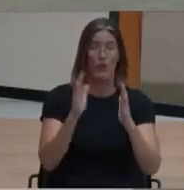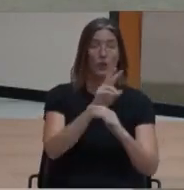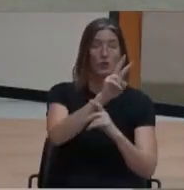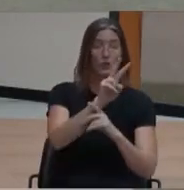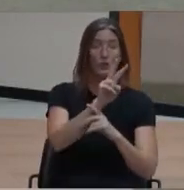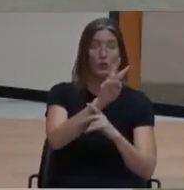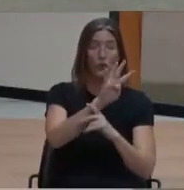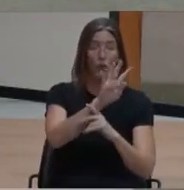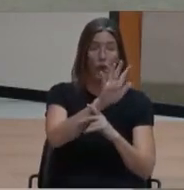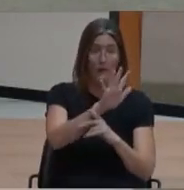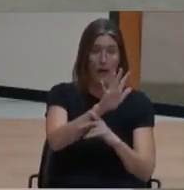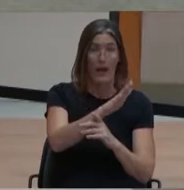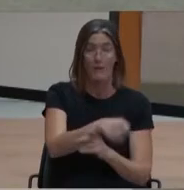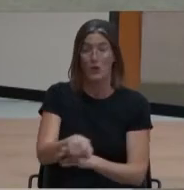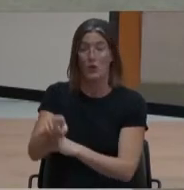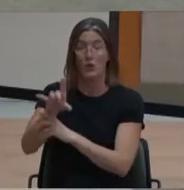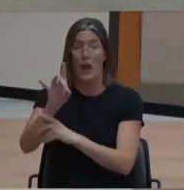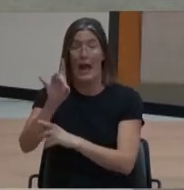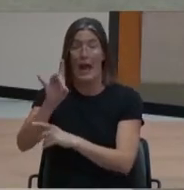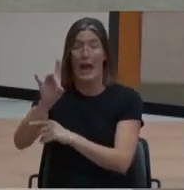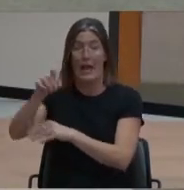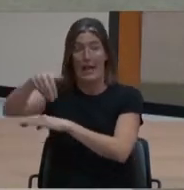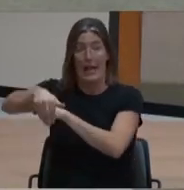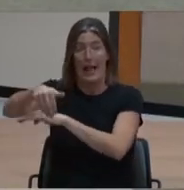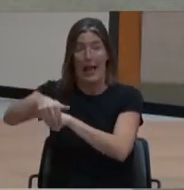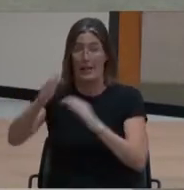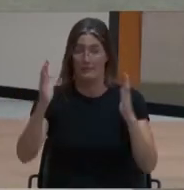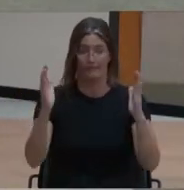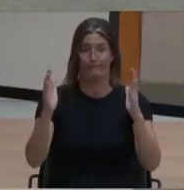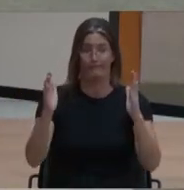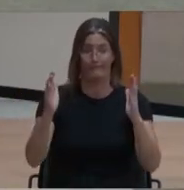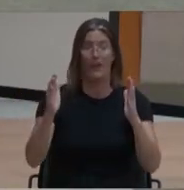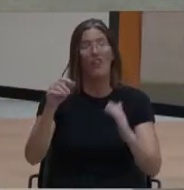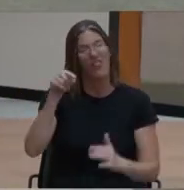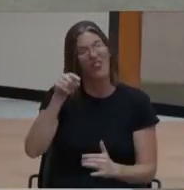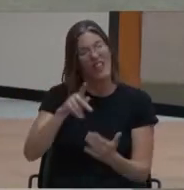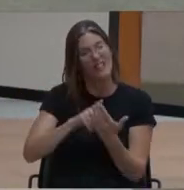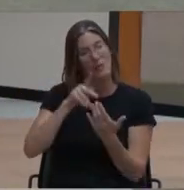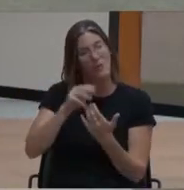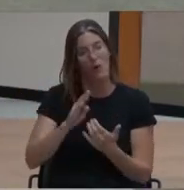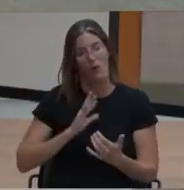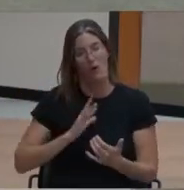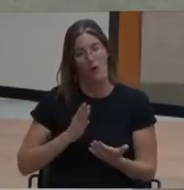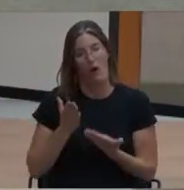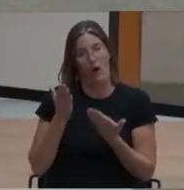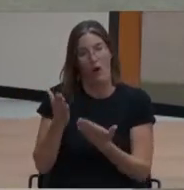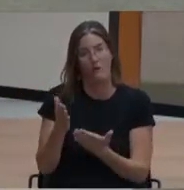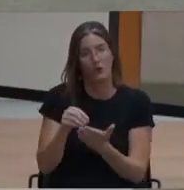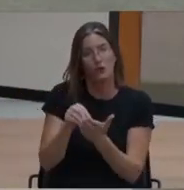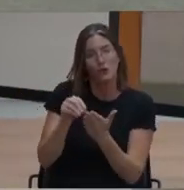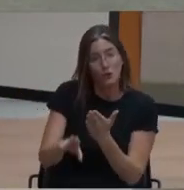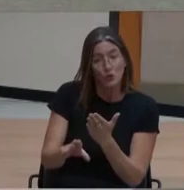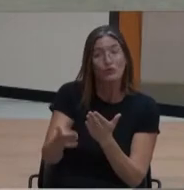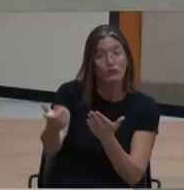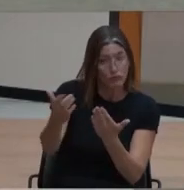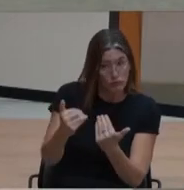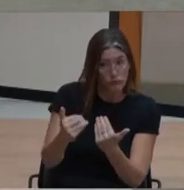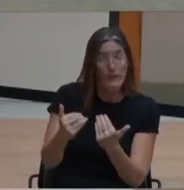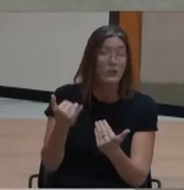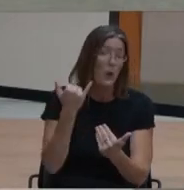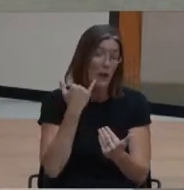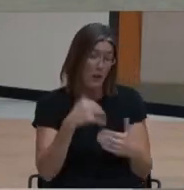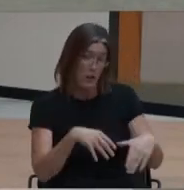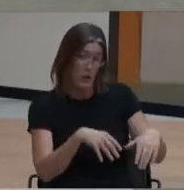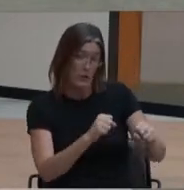to 8 p.m. The PM program offers a great opportunity for students to be concurrently enrolled in an AM program